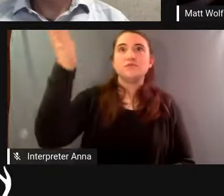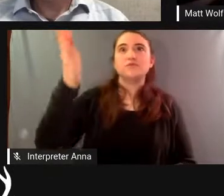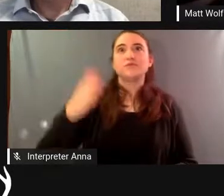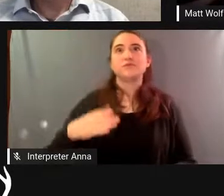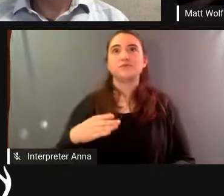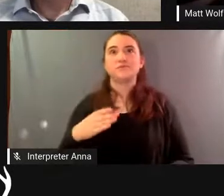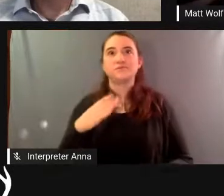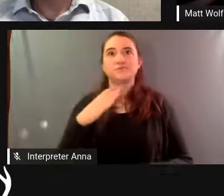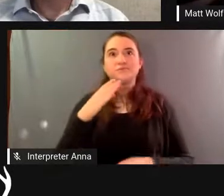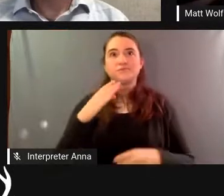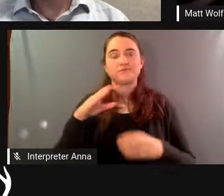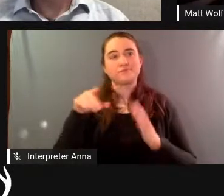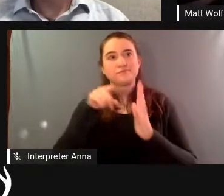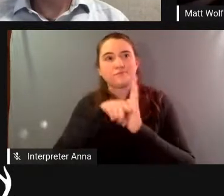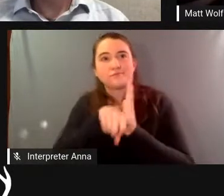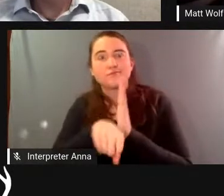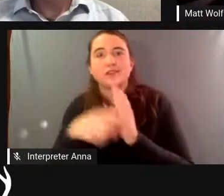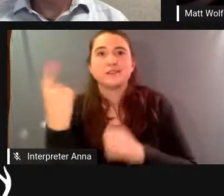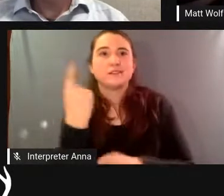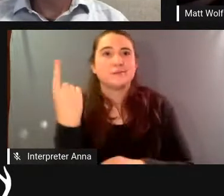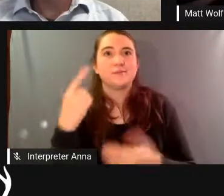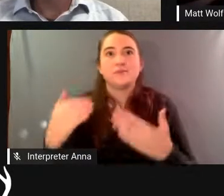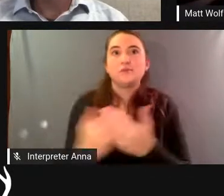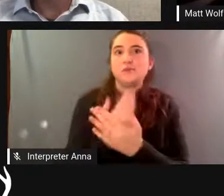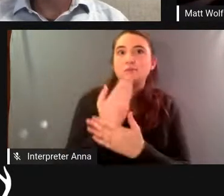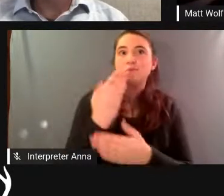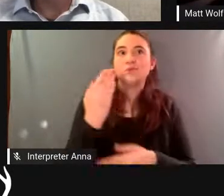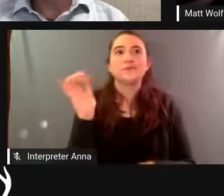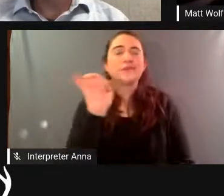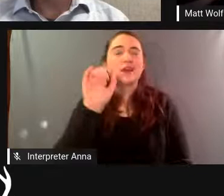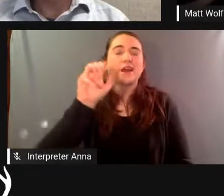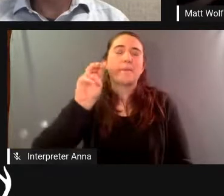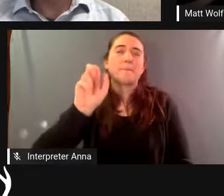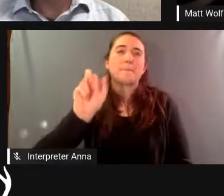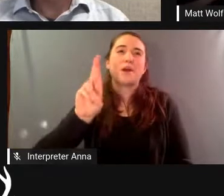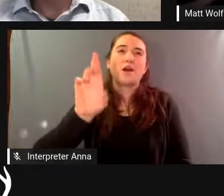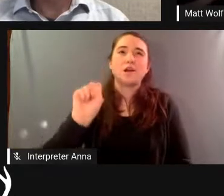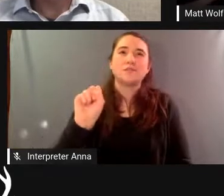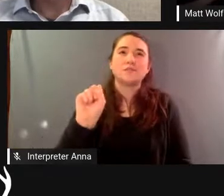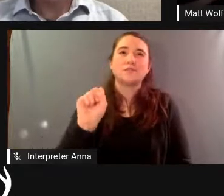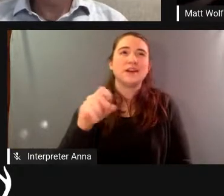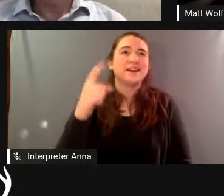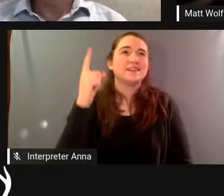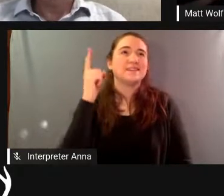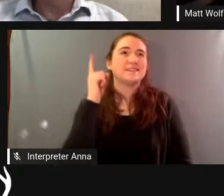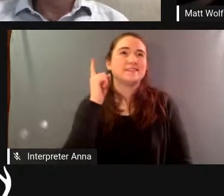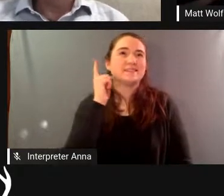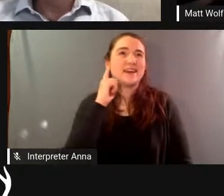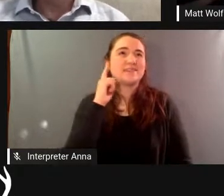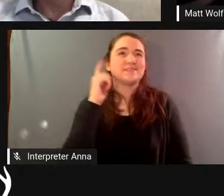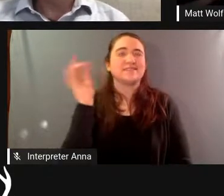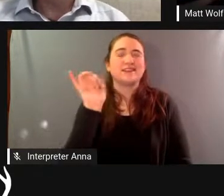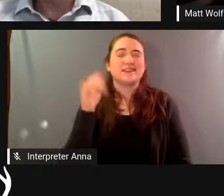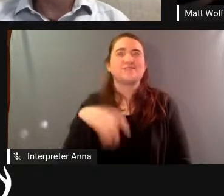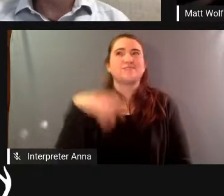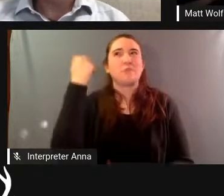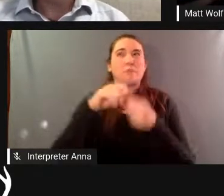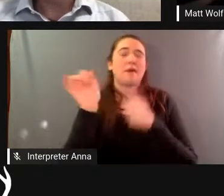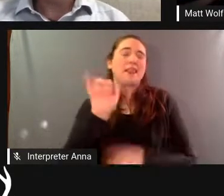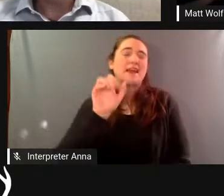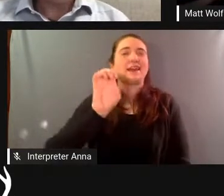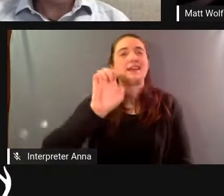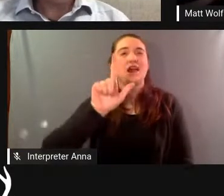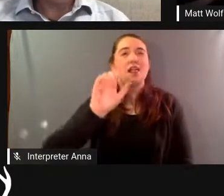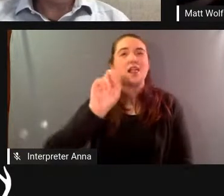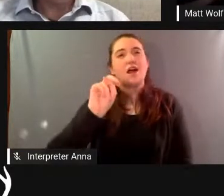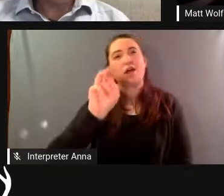something unknown like mars colonization it all sounds very familiar with someone like elon musk but this is a little bit